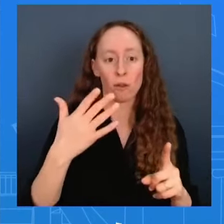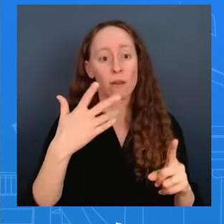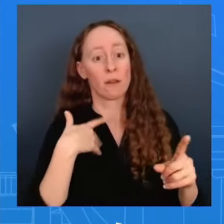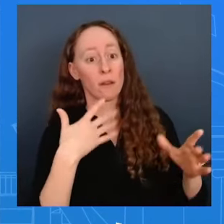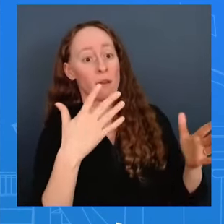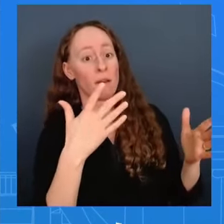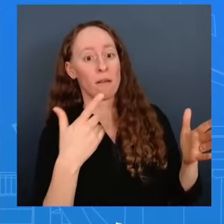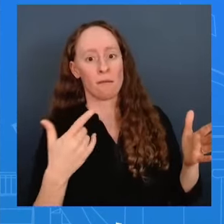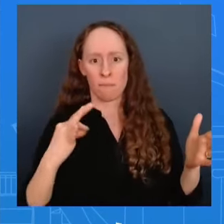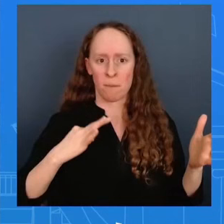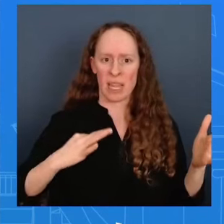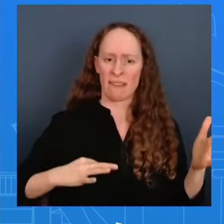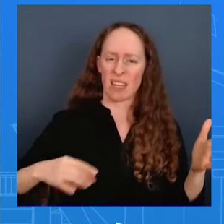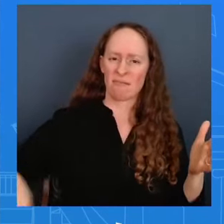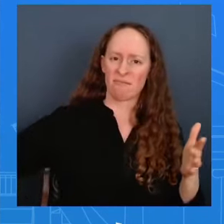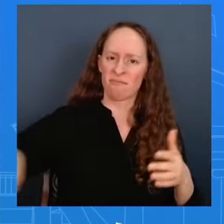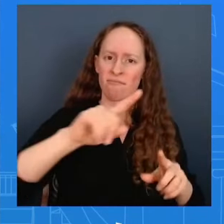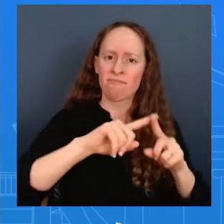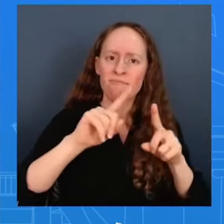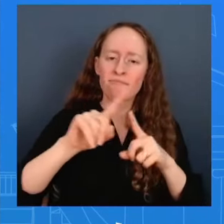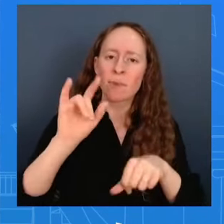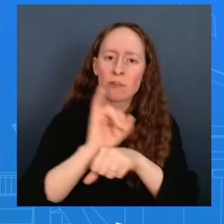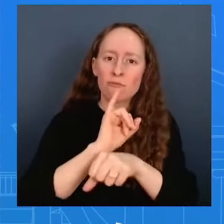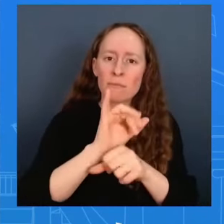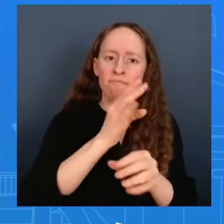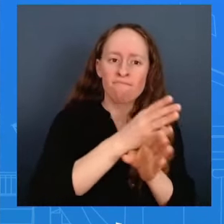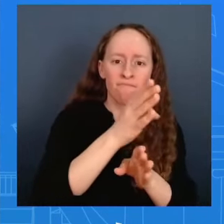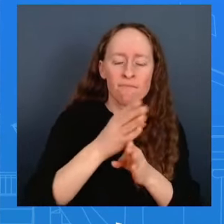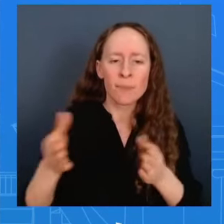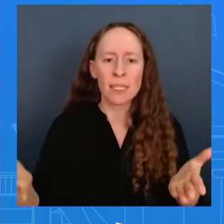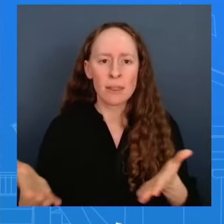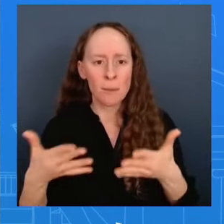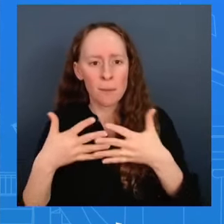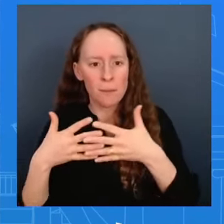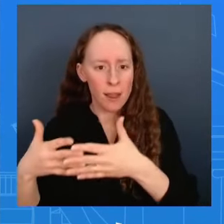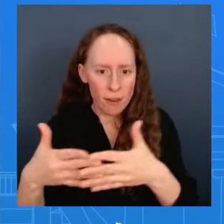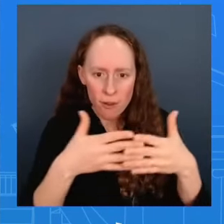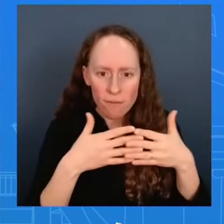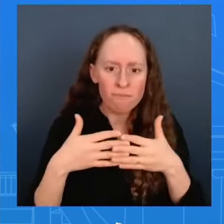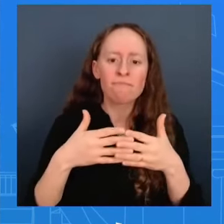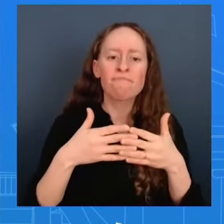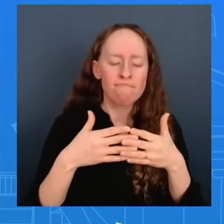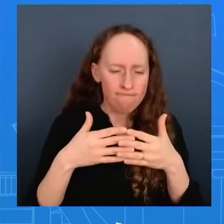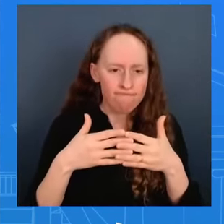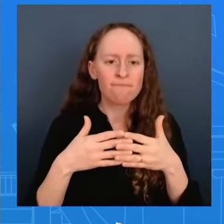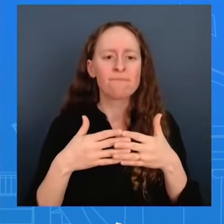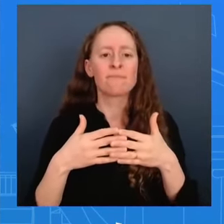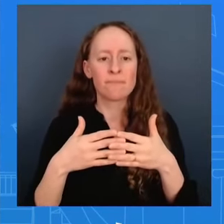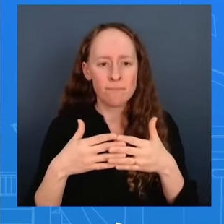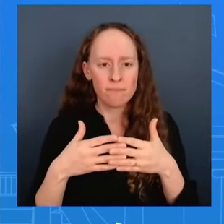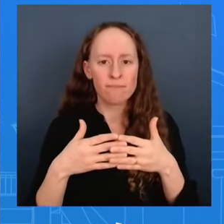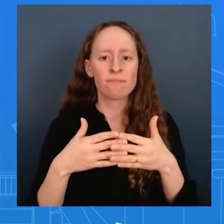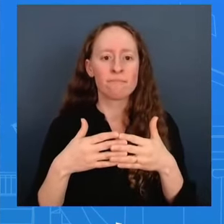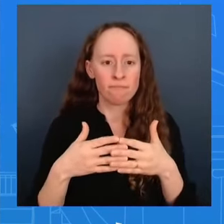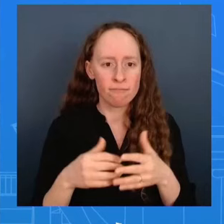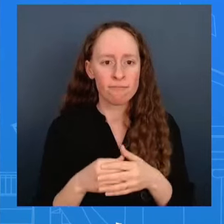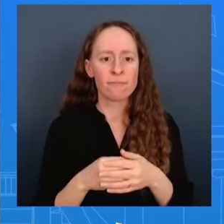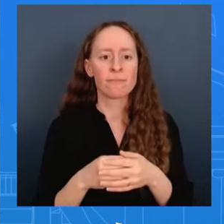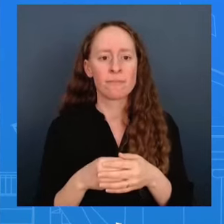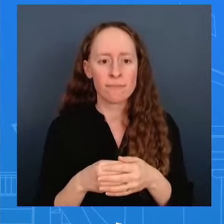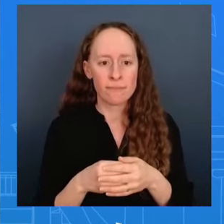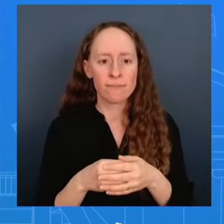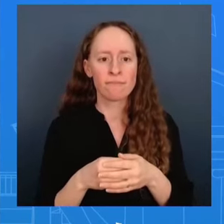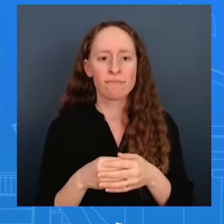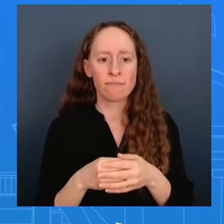it um let me just back up to um the frame of your question i think that it just comes down to this